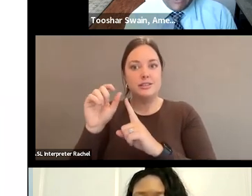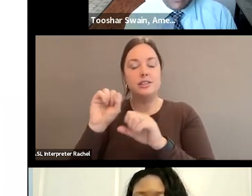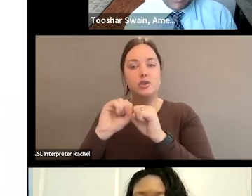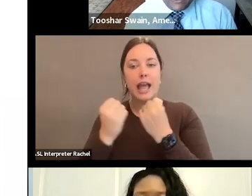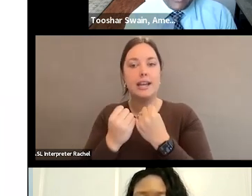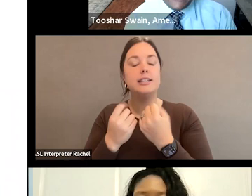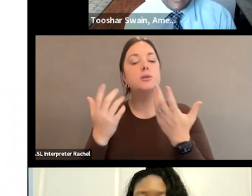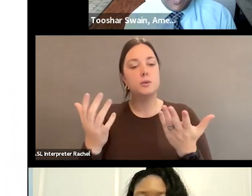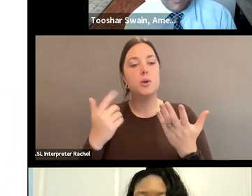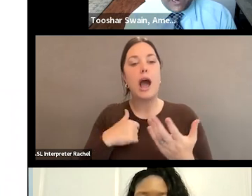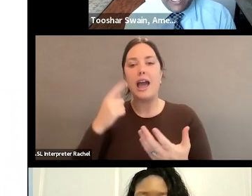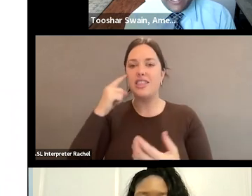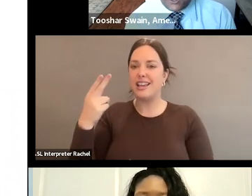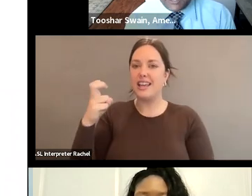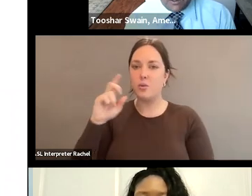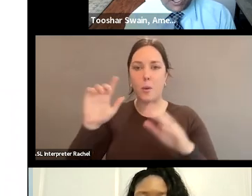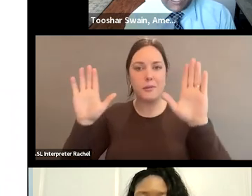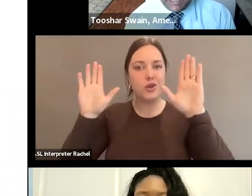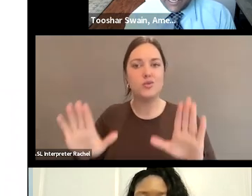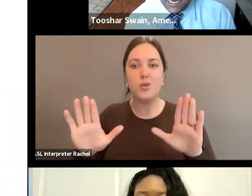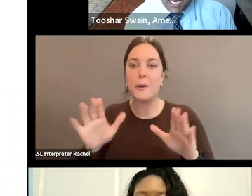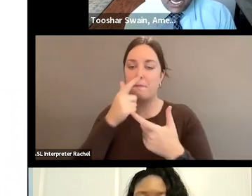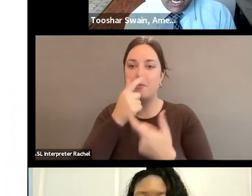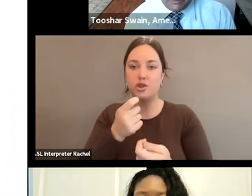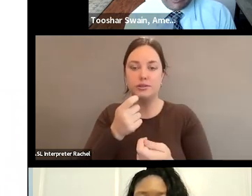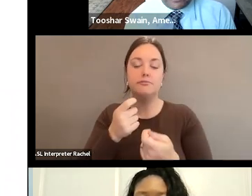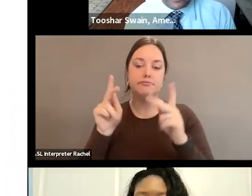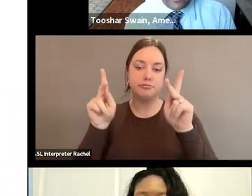he's going to be a very interesting person